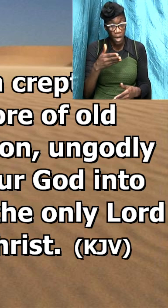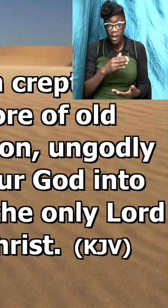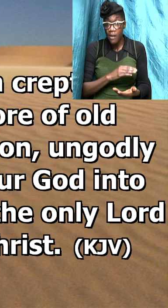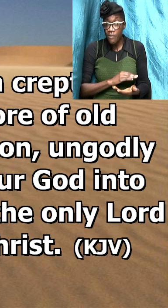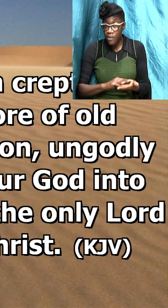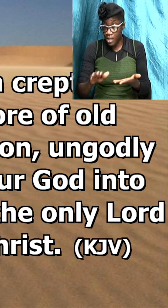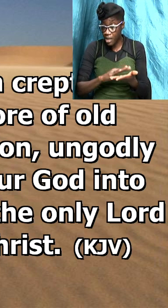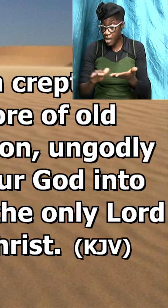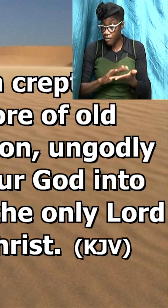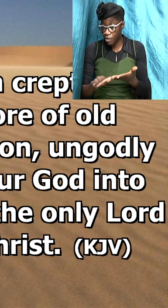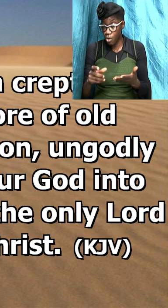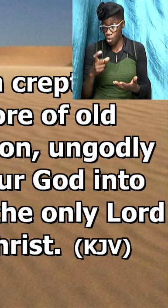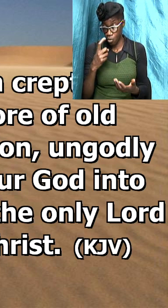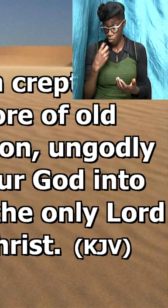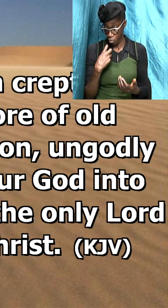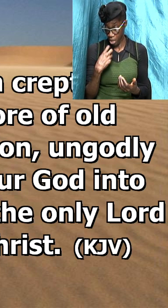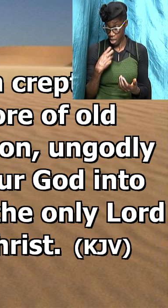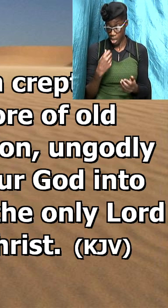condemn